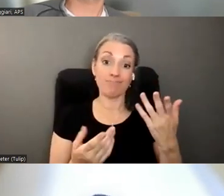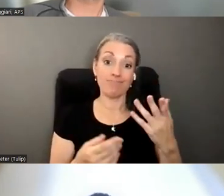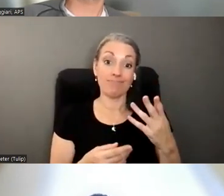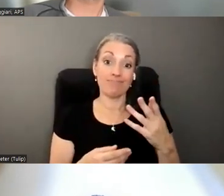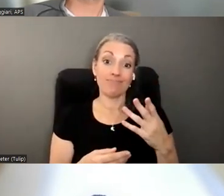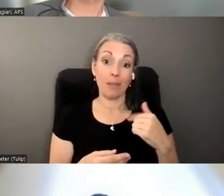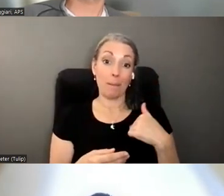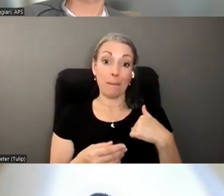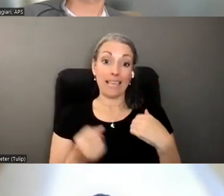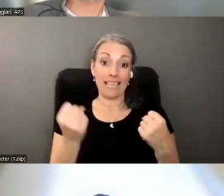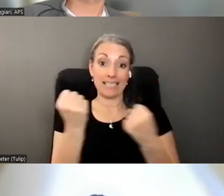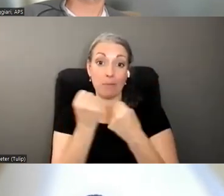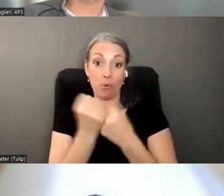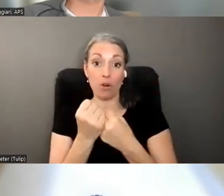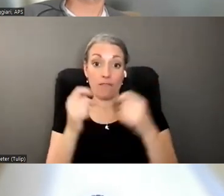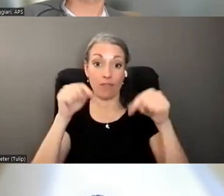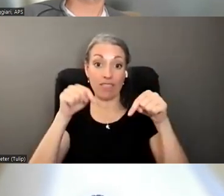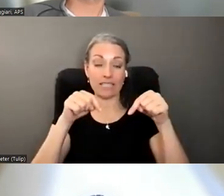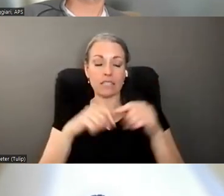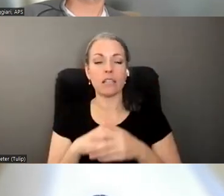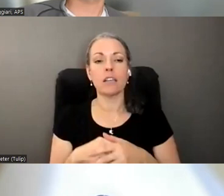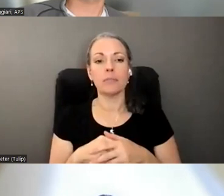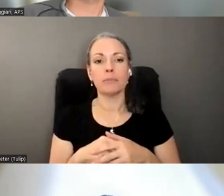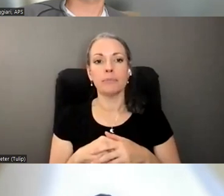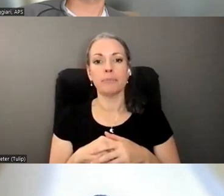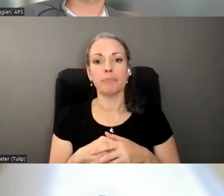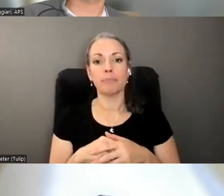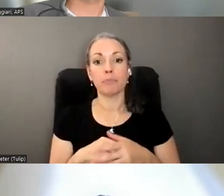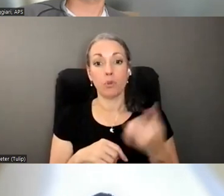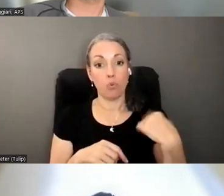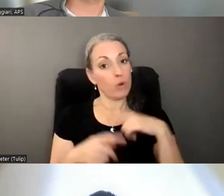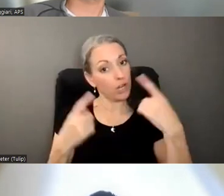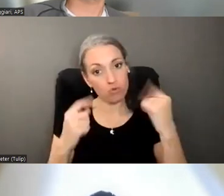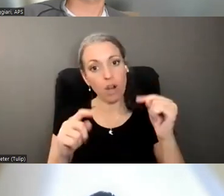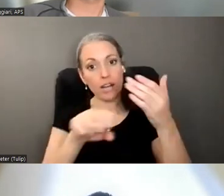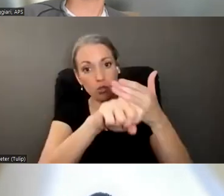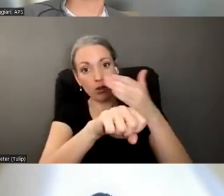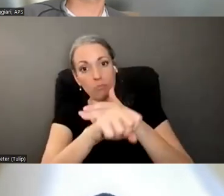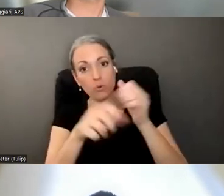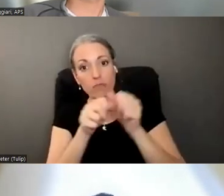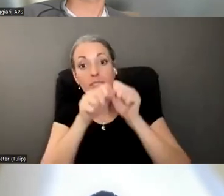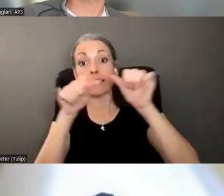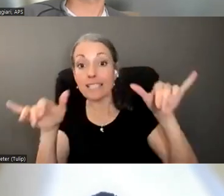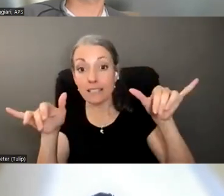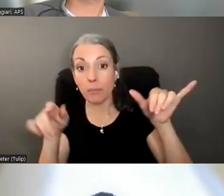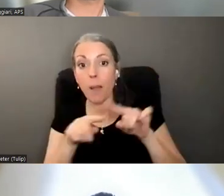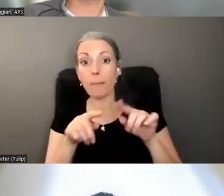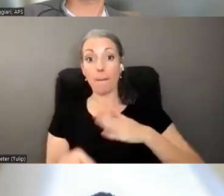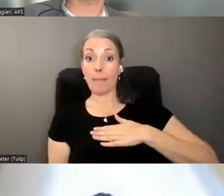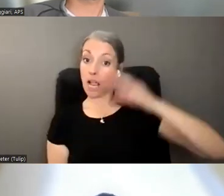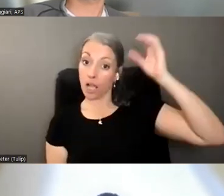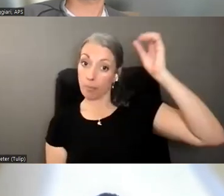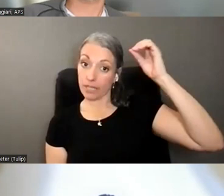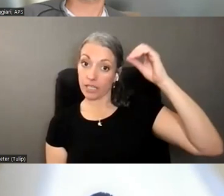advocate for for this cause is that um we are trying to improve systems but that in my opinion the the